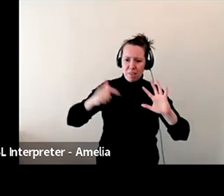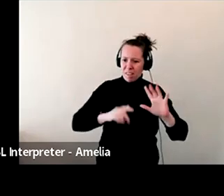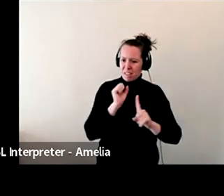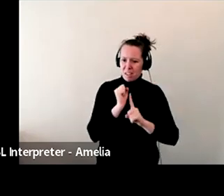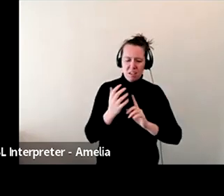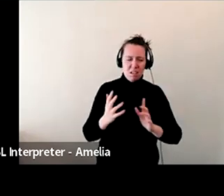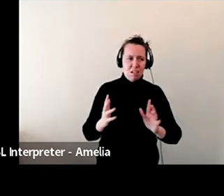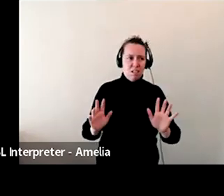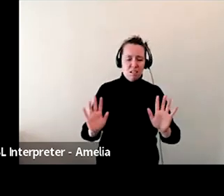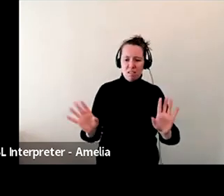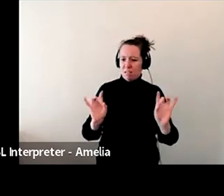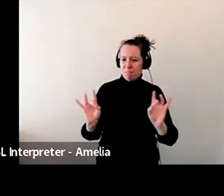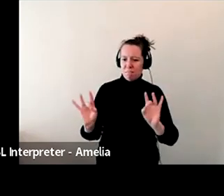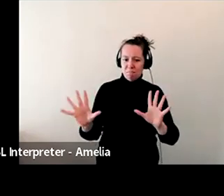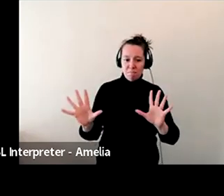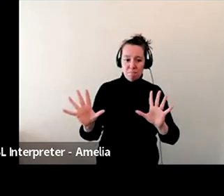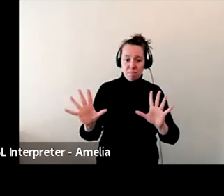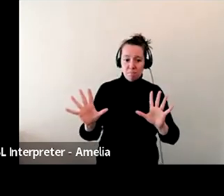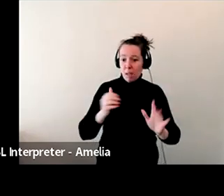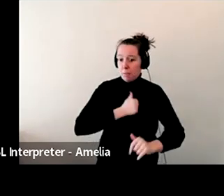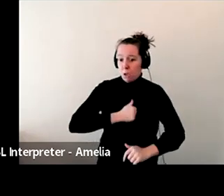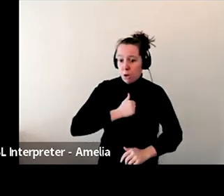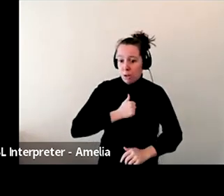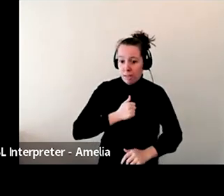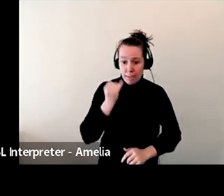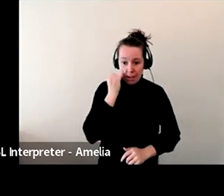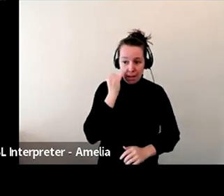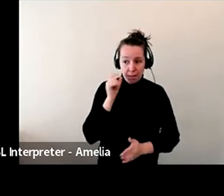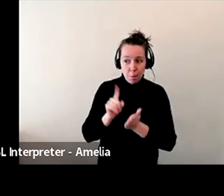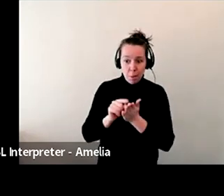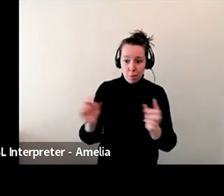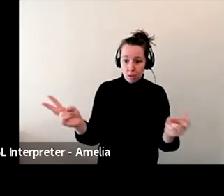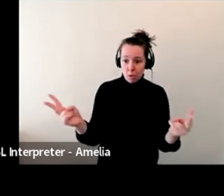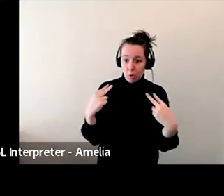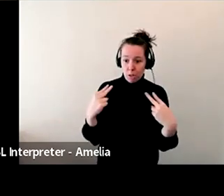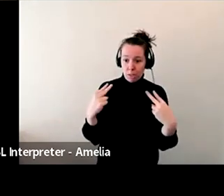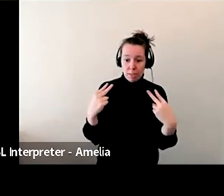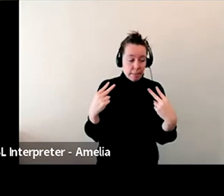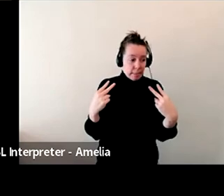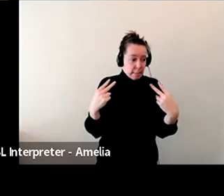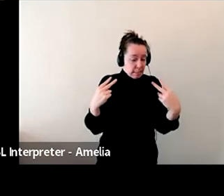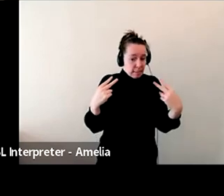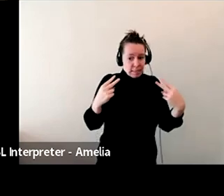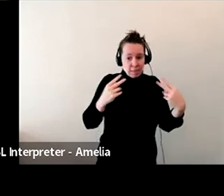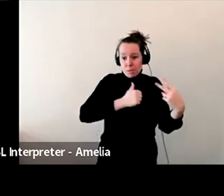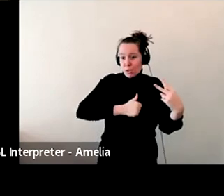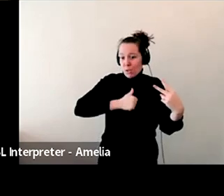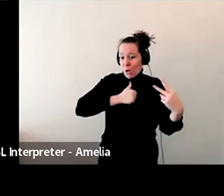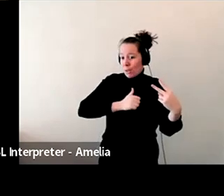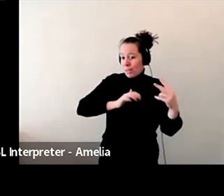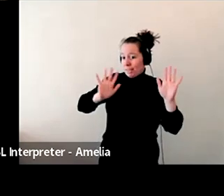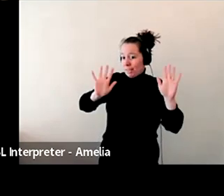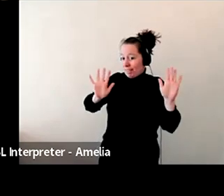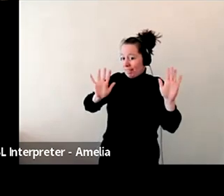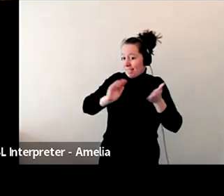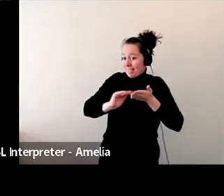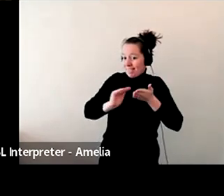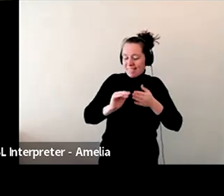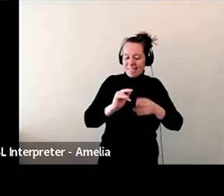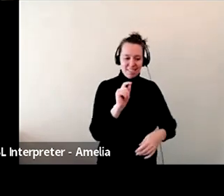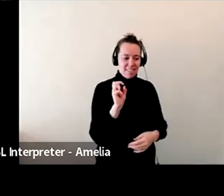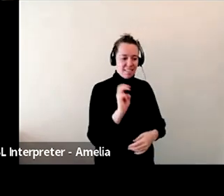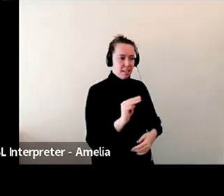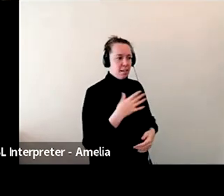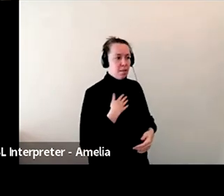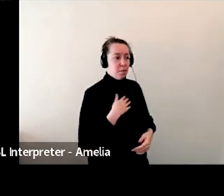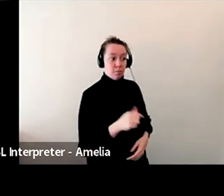Um, sorry. I hope there's no publishers on here. Oh, I'm sure there are. And I'm sure they've never